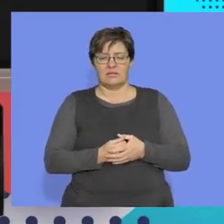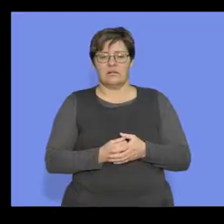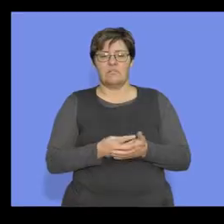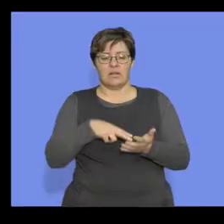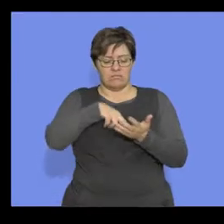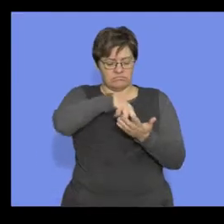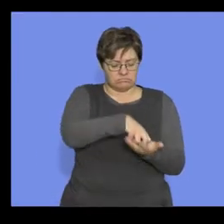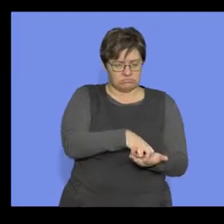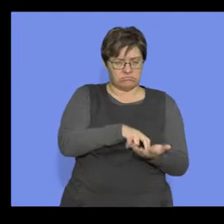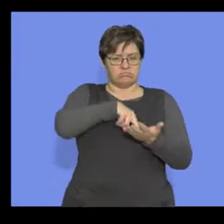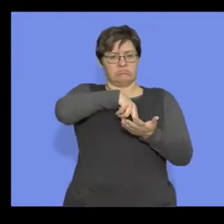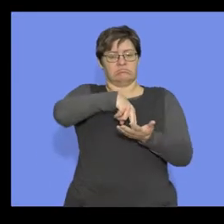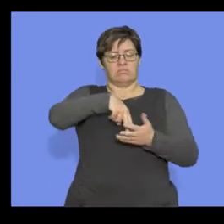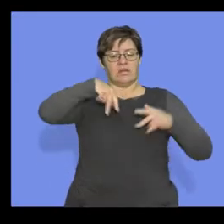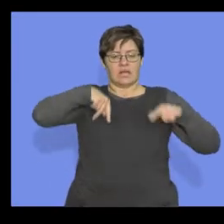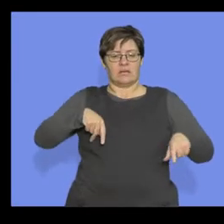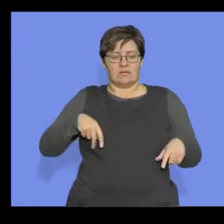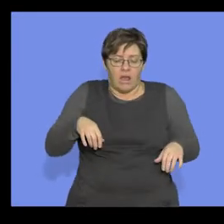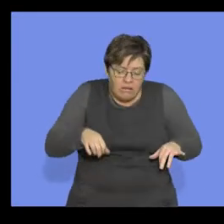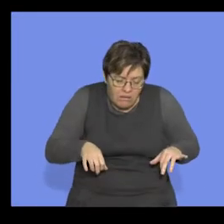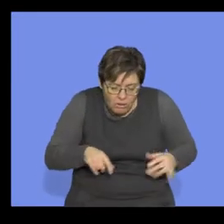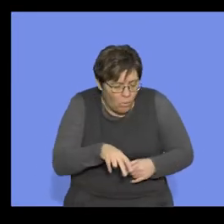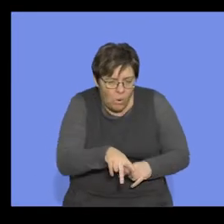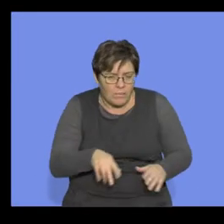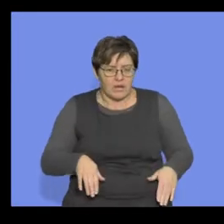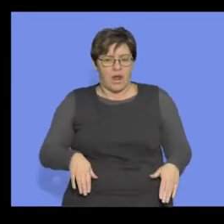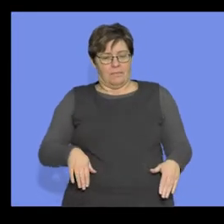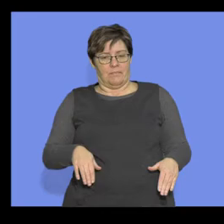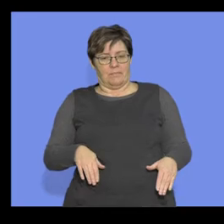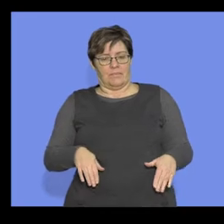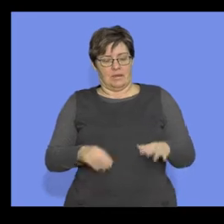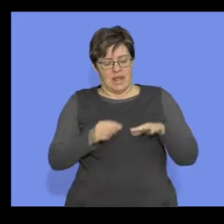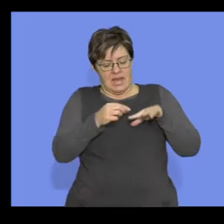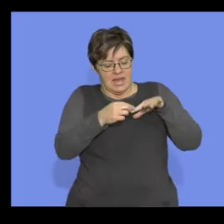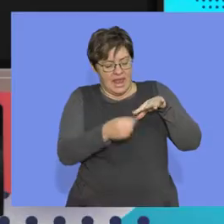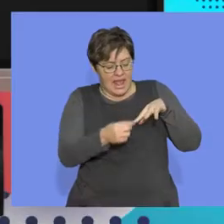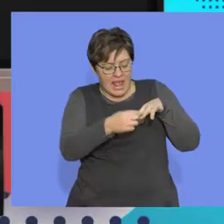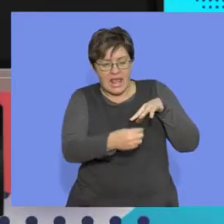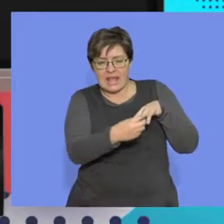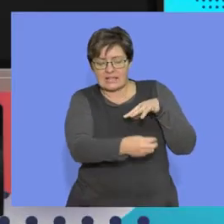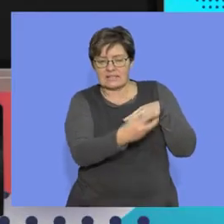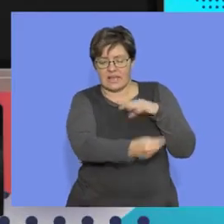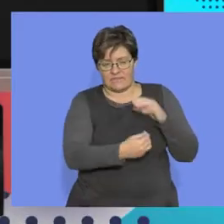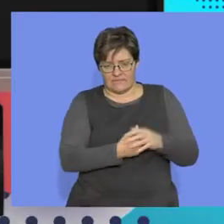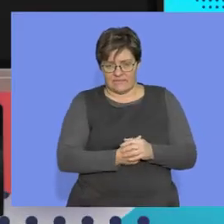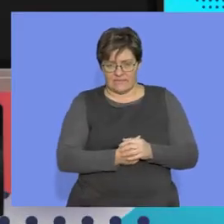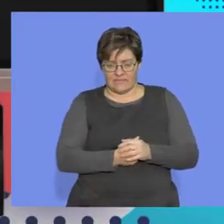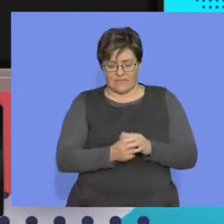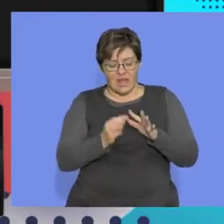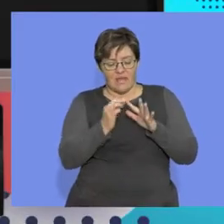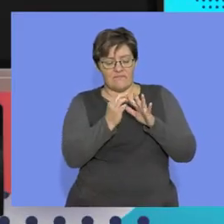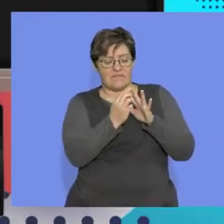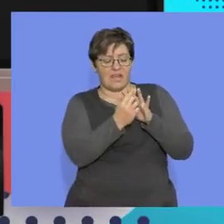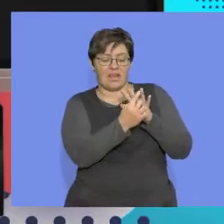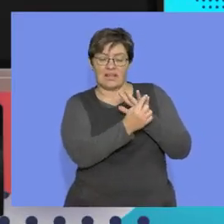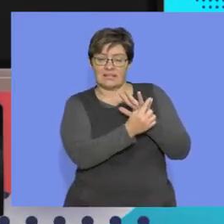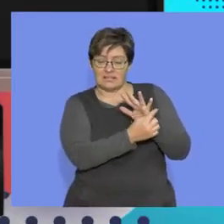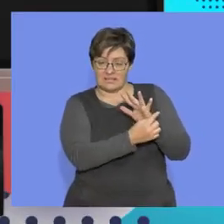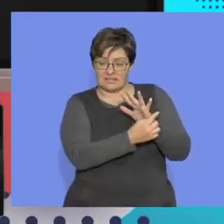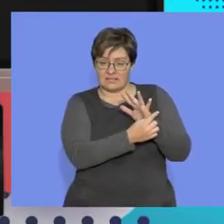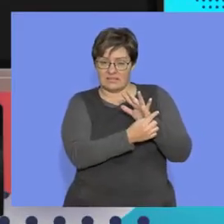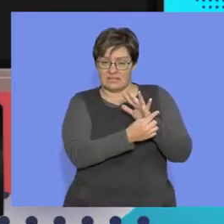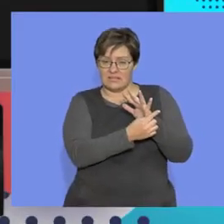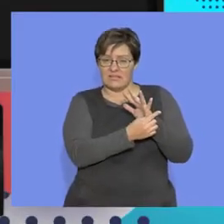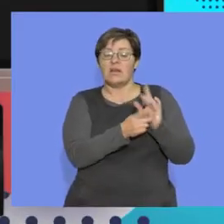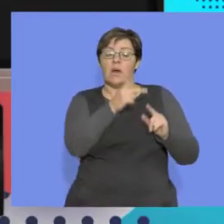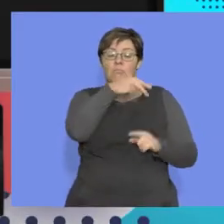upright posture. Not about walking, all right? I've got nails, all right? Fingertips with nails.